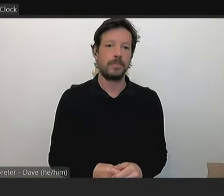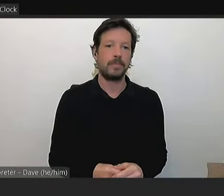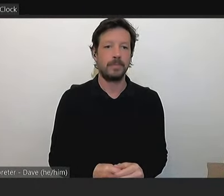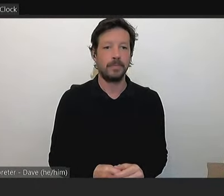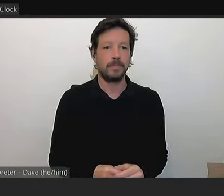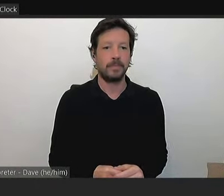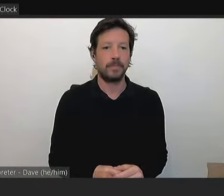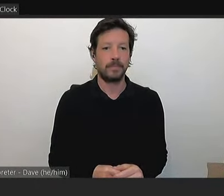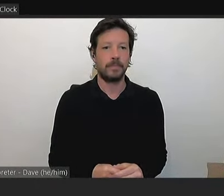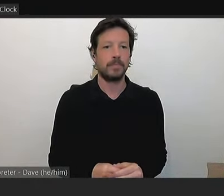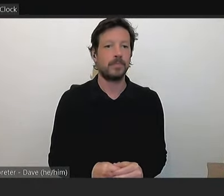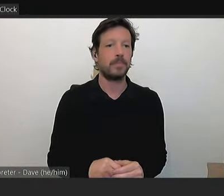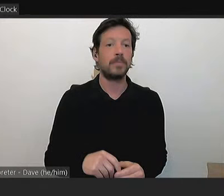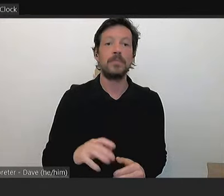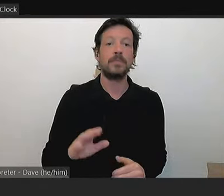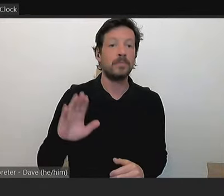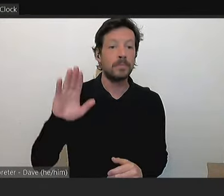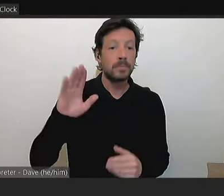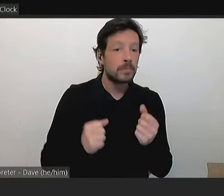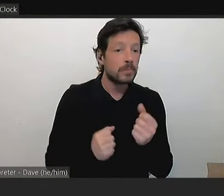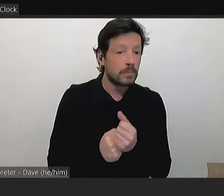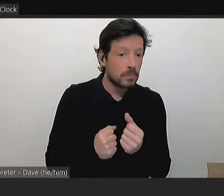All those in favour for this item?